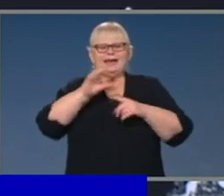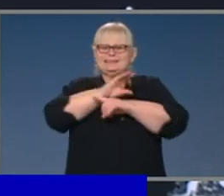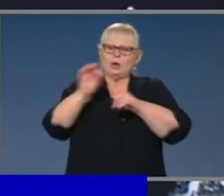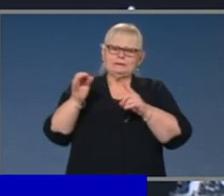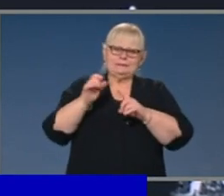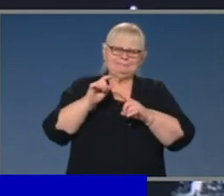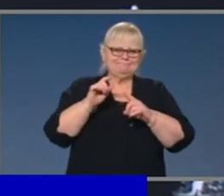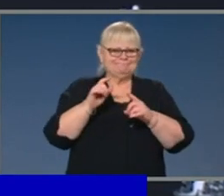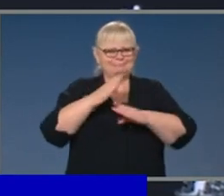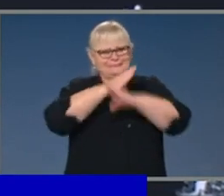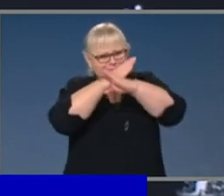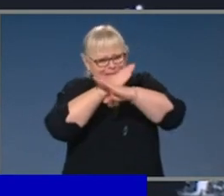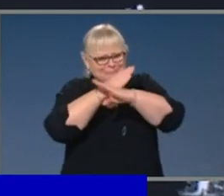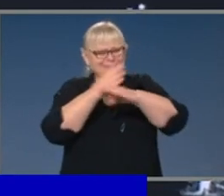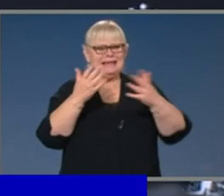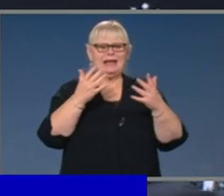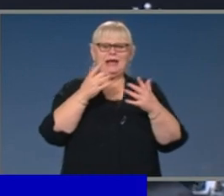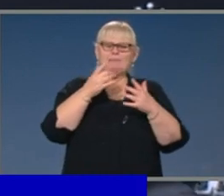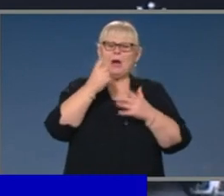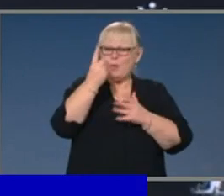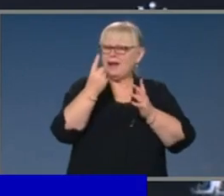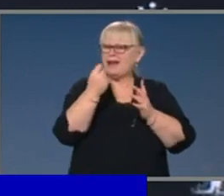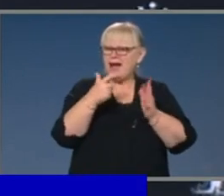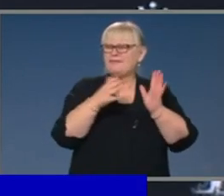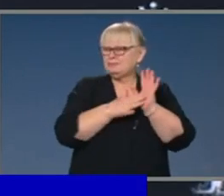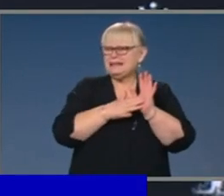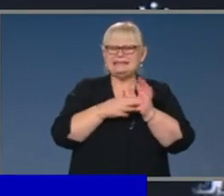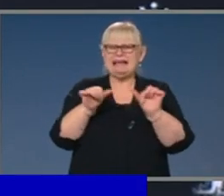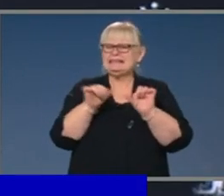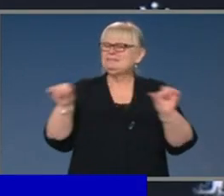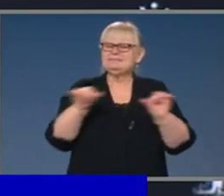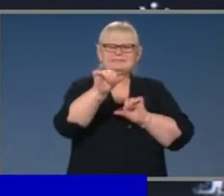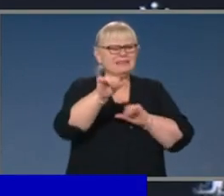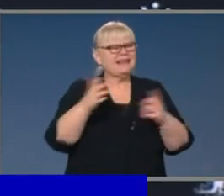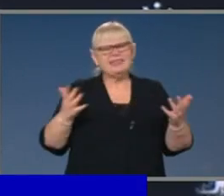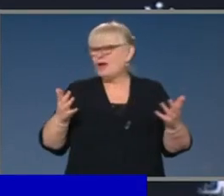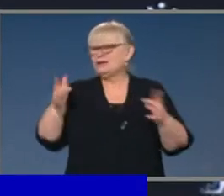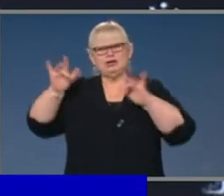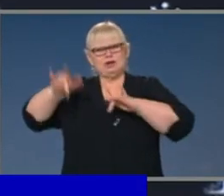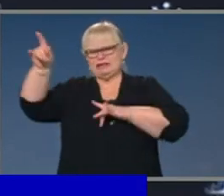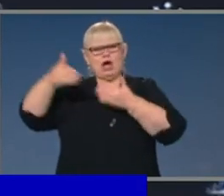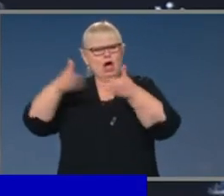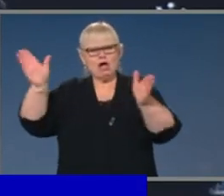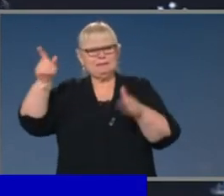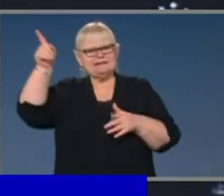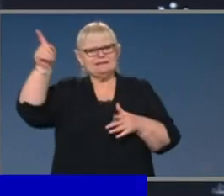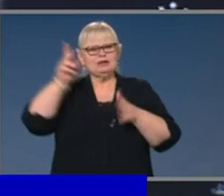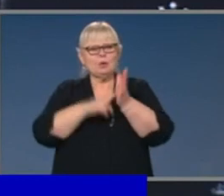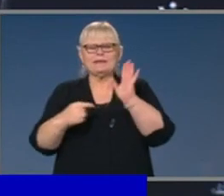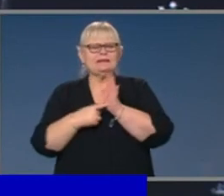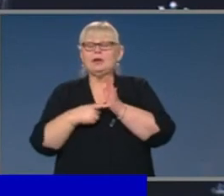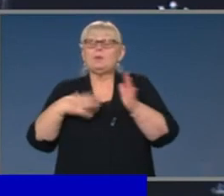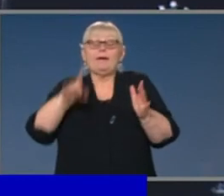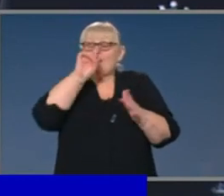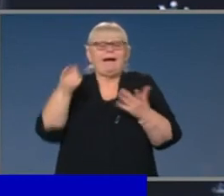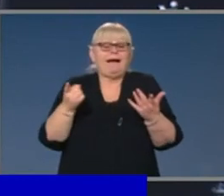the application of the one-and-a-half-metre distancing means that venues have not opened there, because it's just not commercially practical